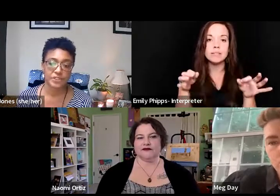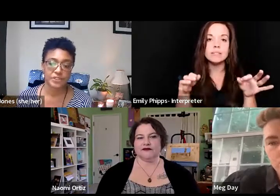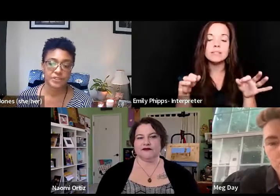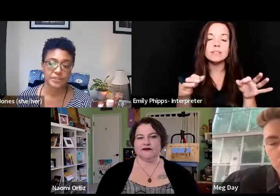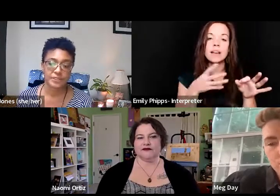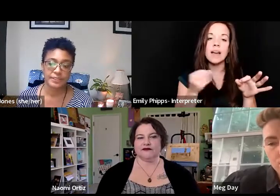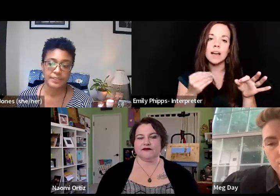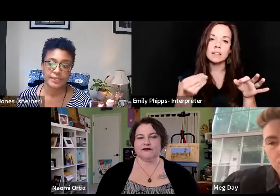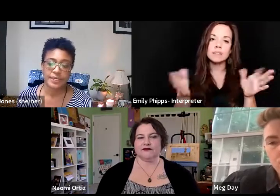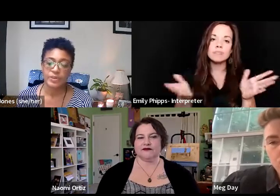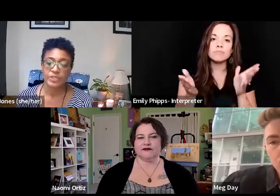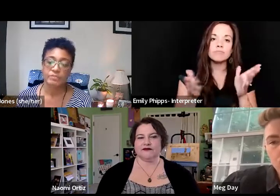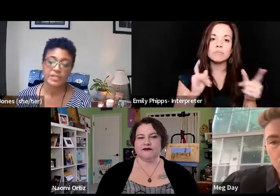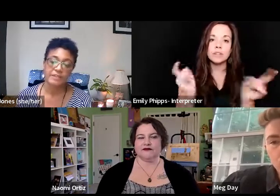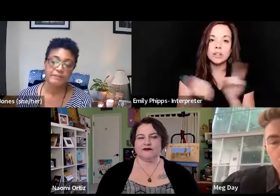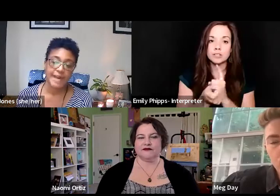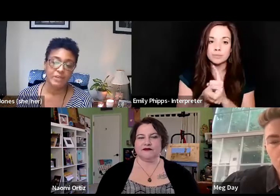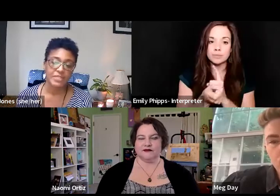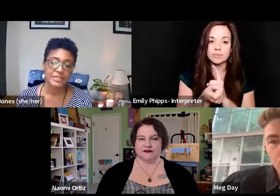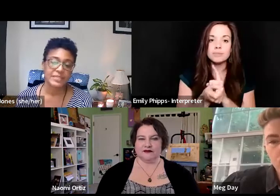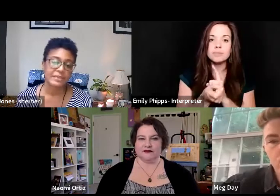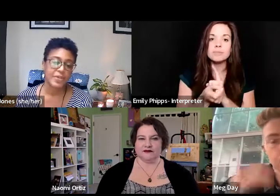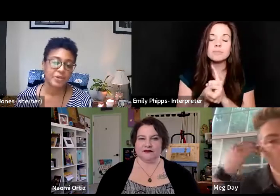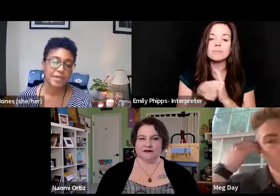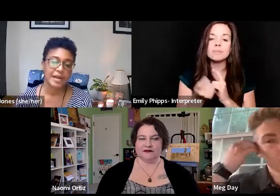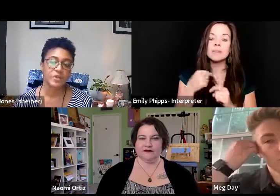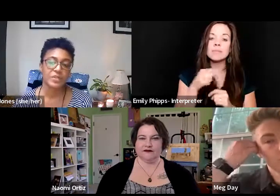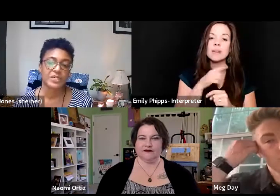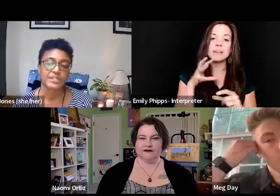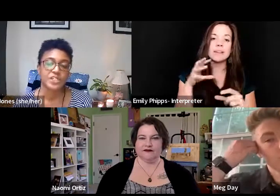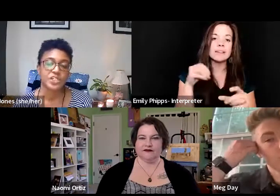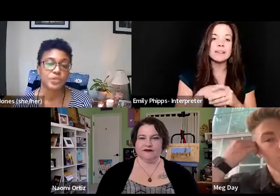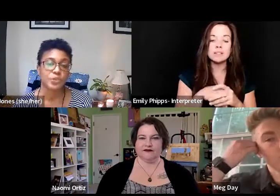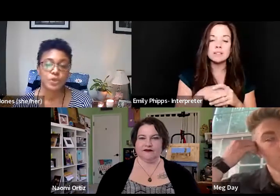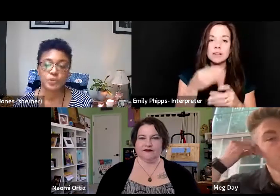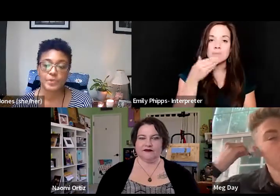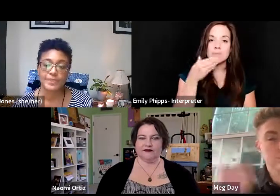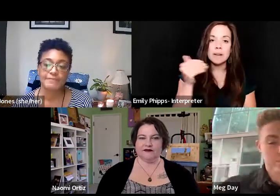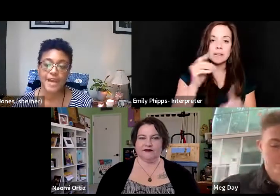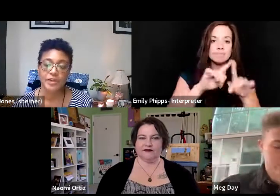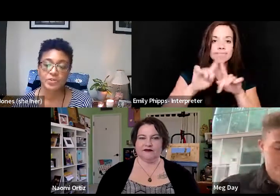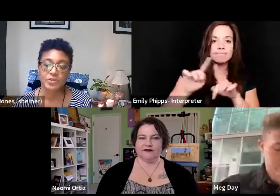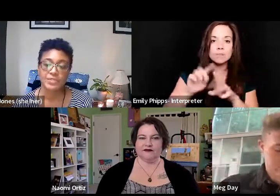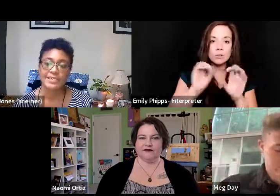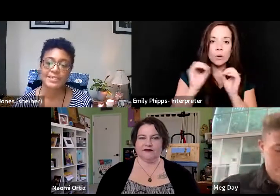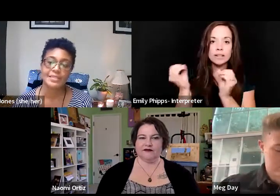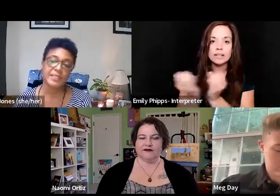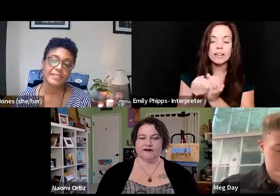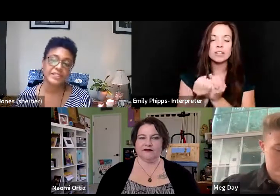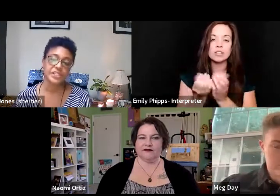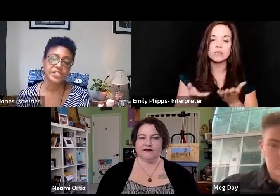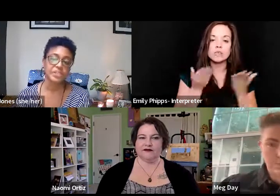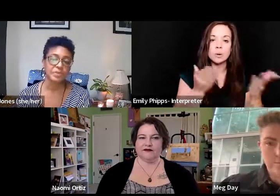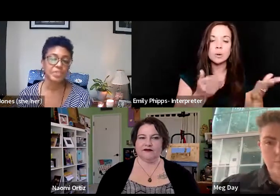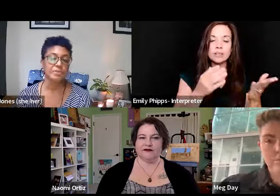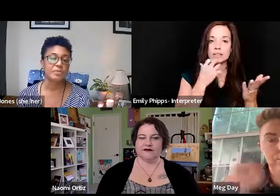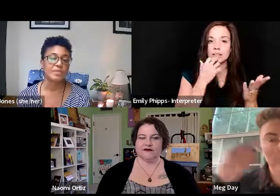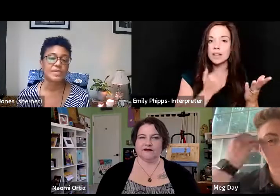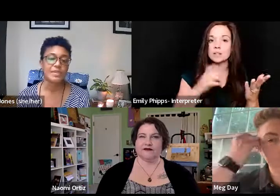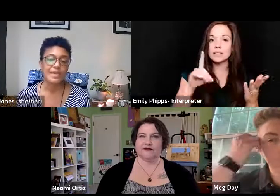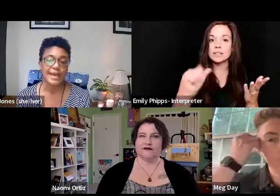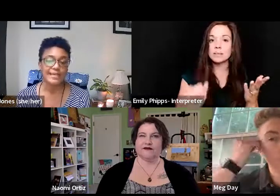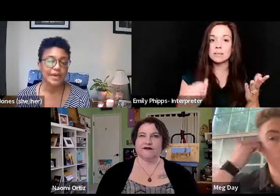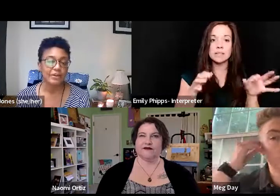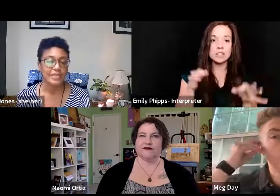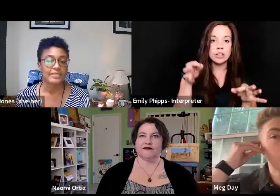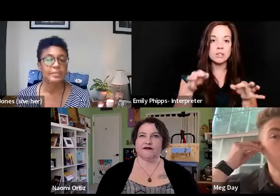change. We have been in a fallow season to better align the organization's work with its values, disability justice principles,